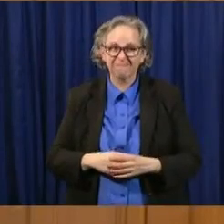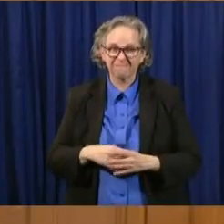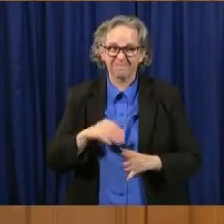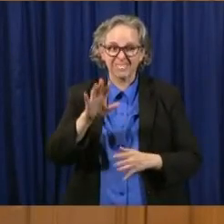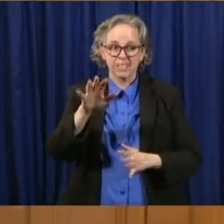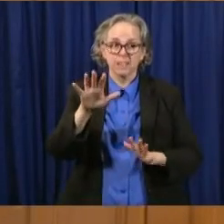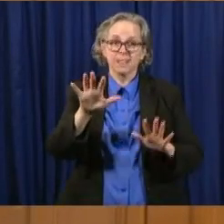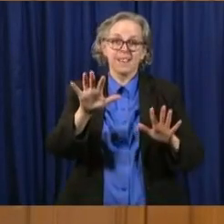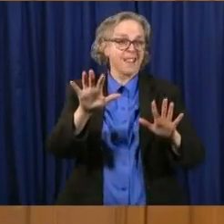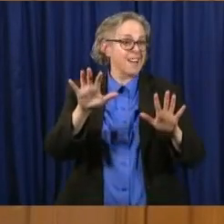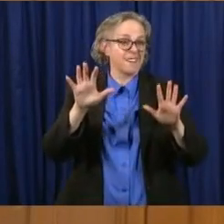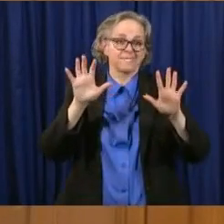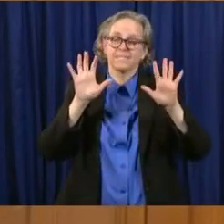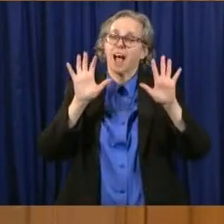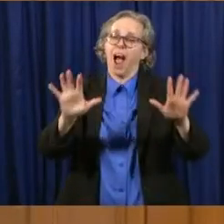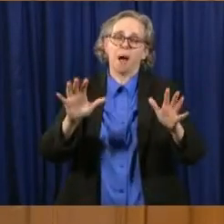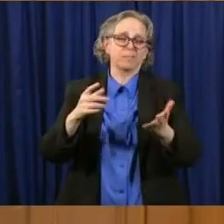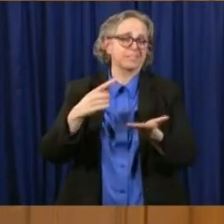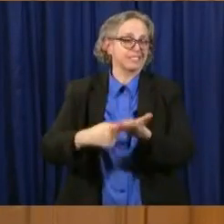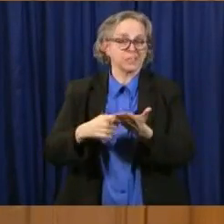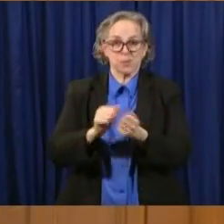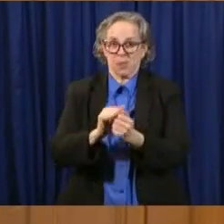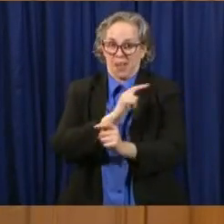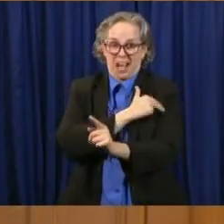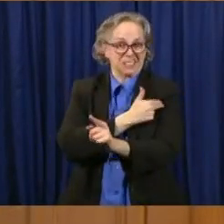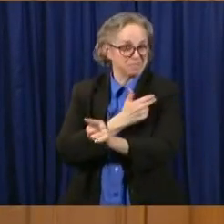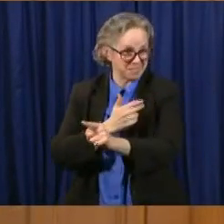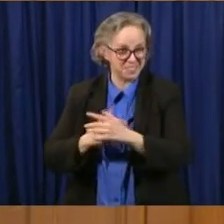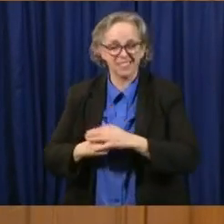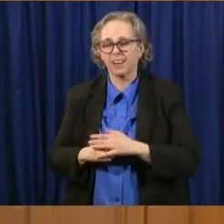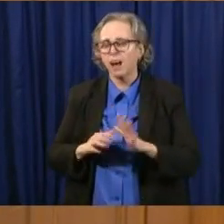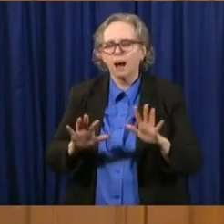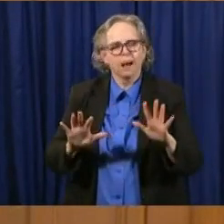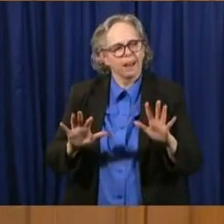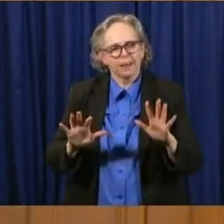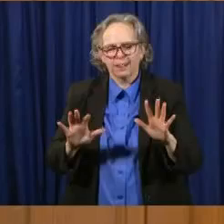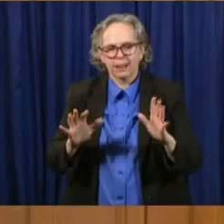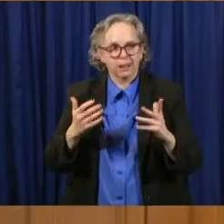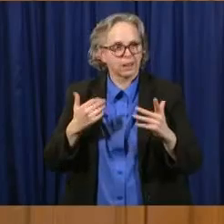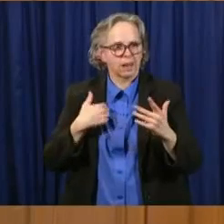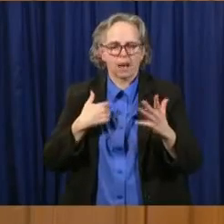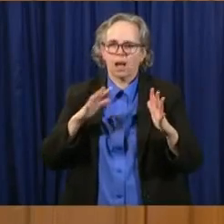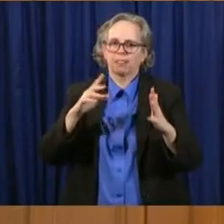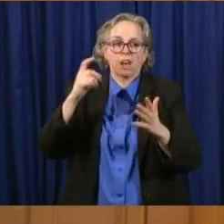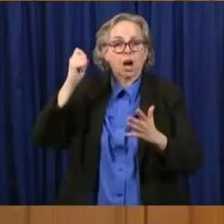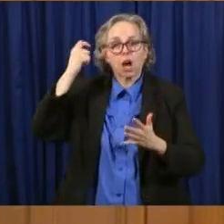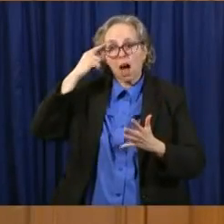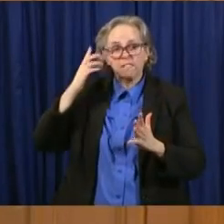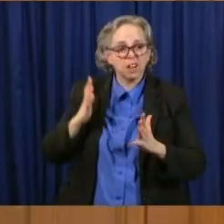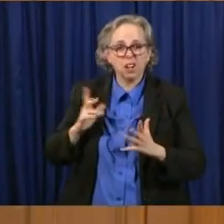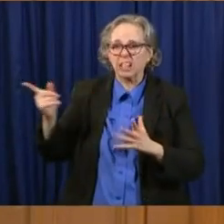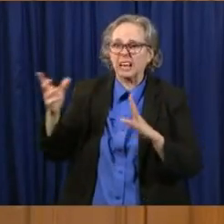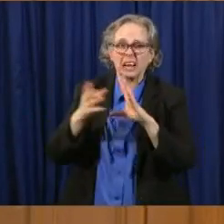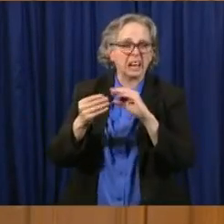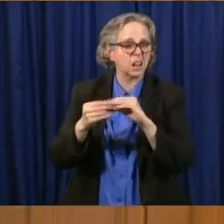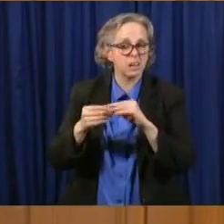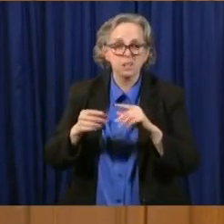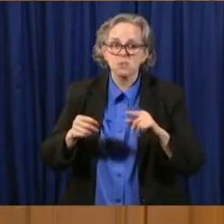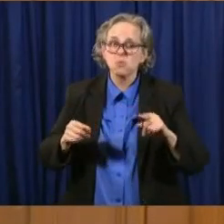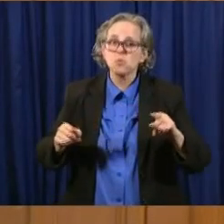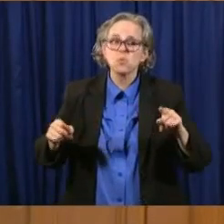want to reiterate what the governor was saying, that for those of you out there, if something has changed in your symptoms,